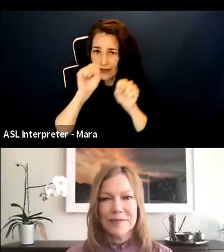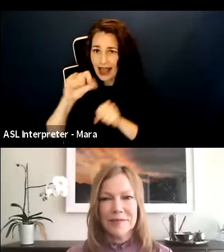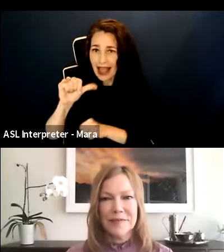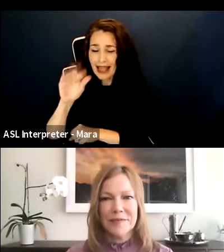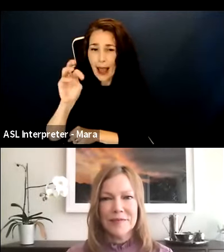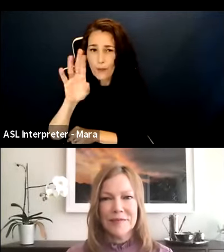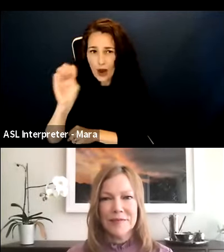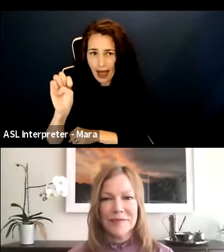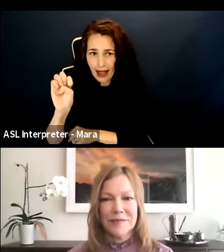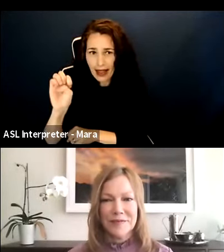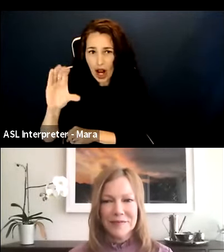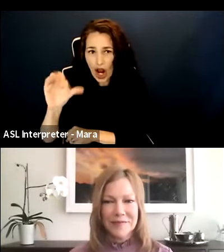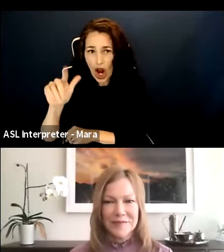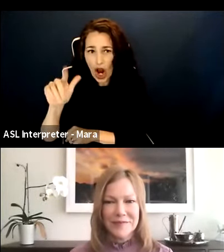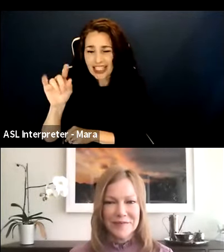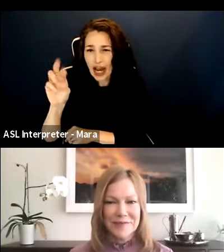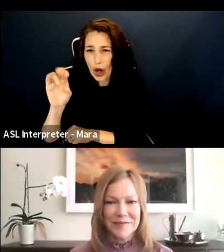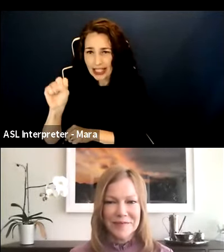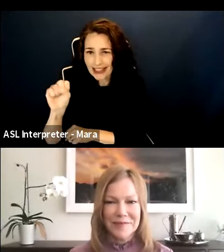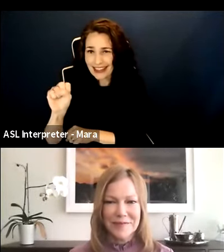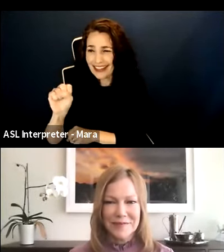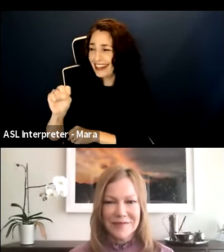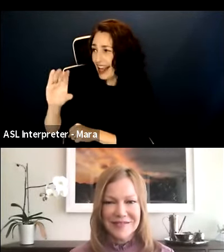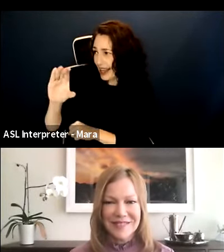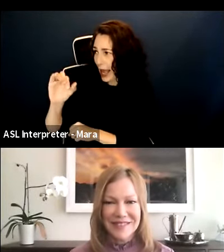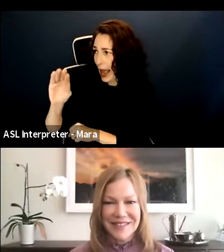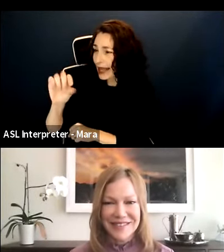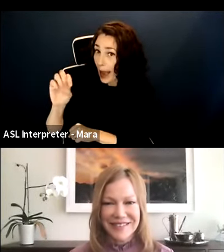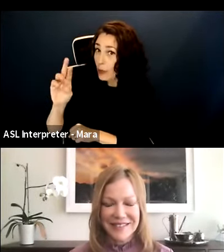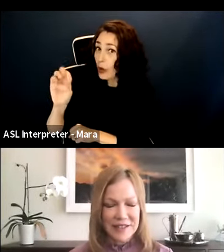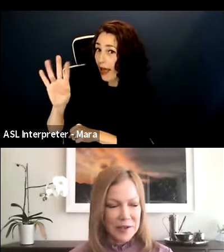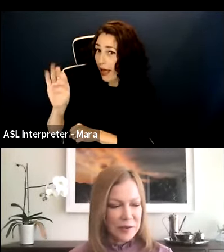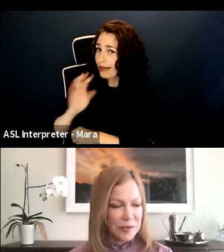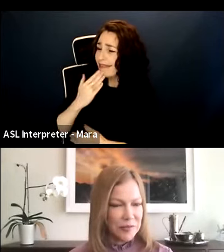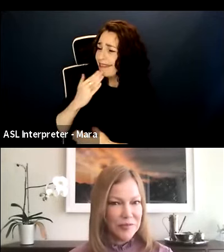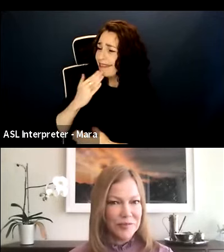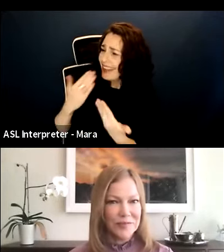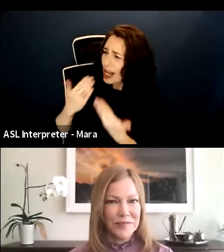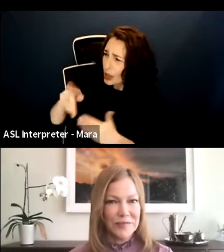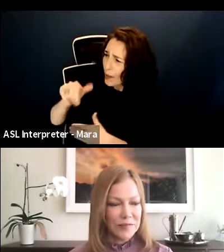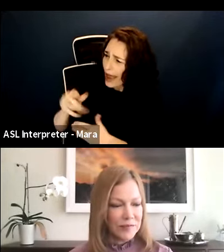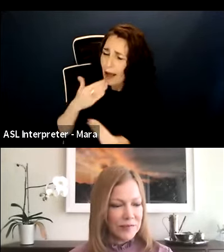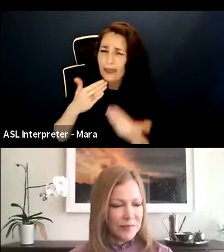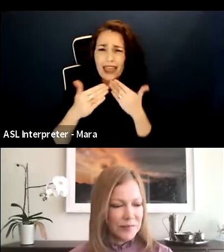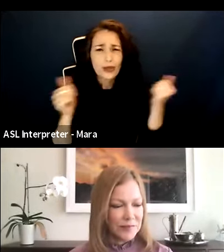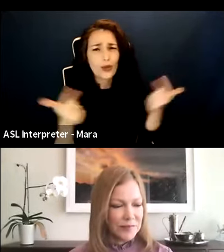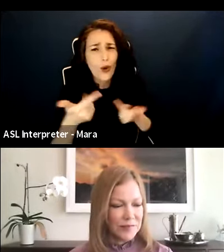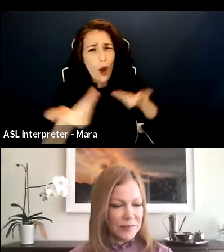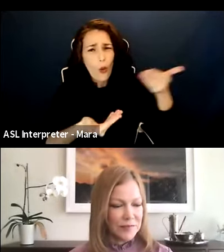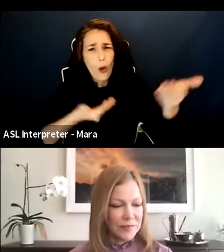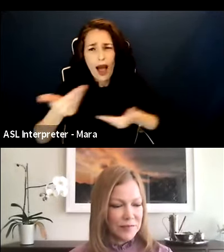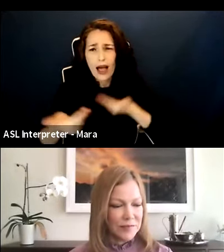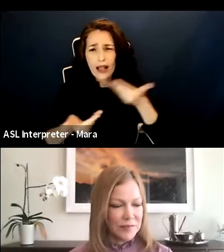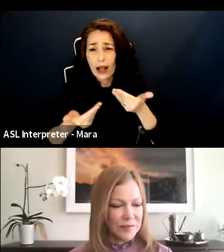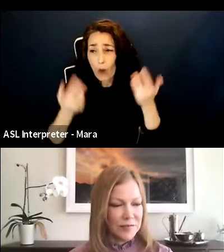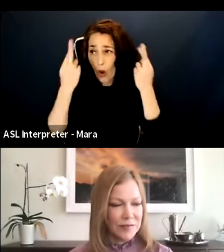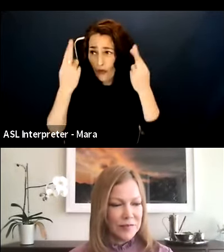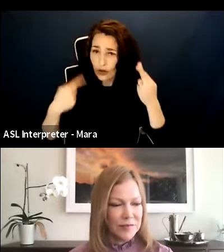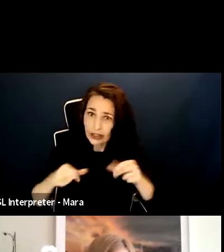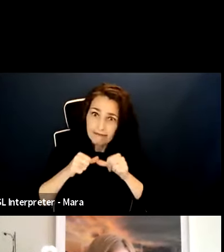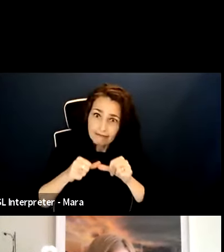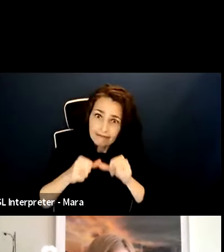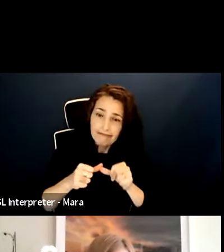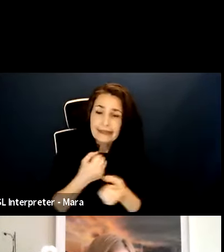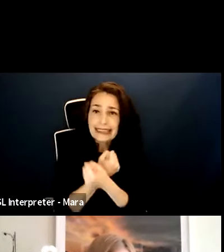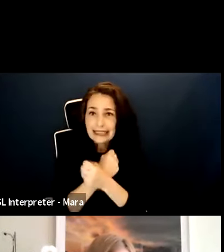Thank you, Pam. Thank you so much. Hello, everybody. Welcome. I hope that you are all staying healthy and safe.